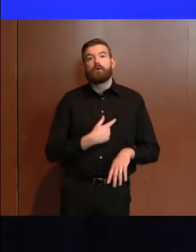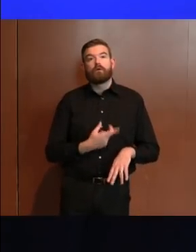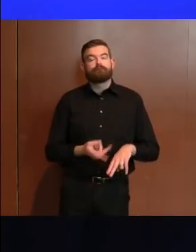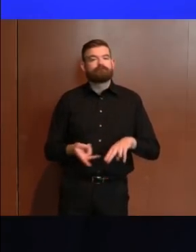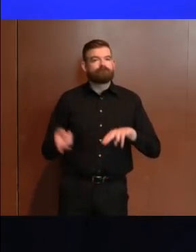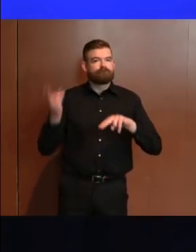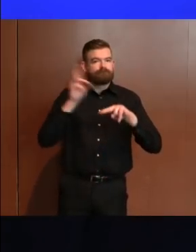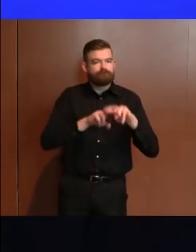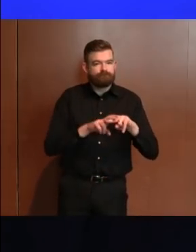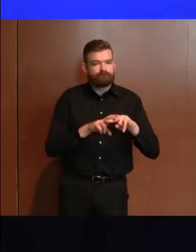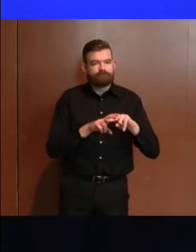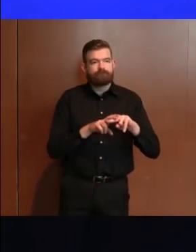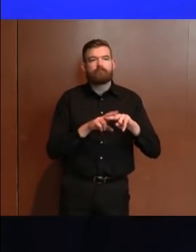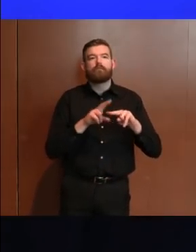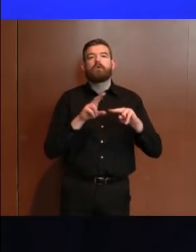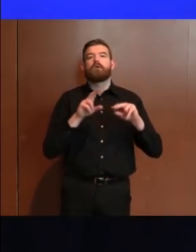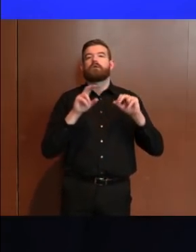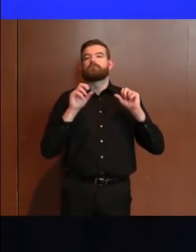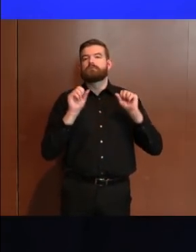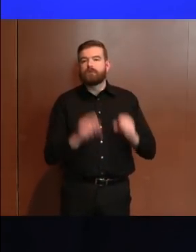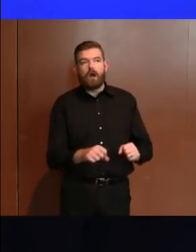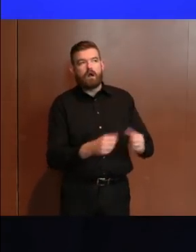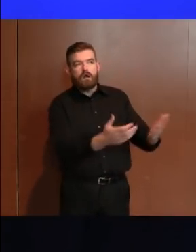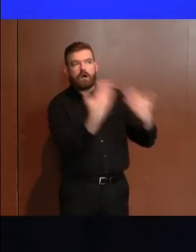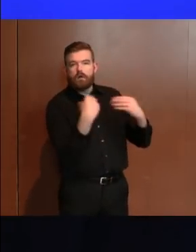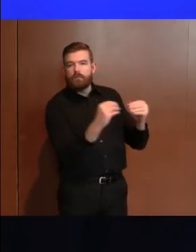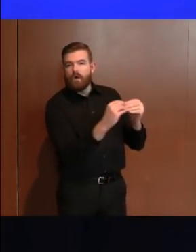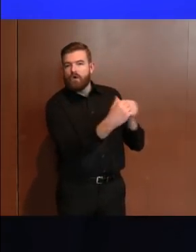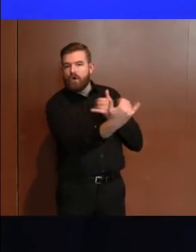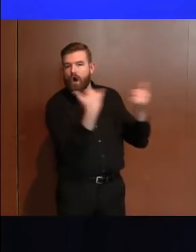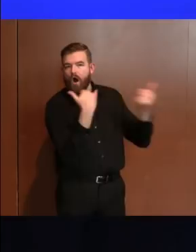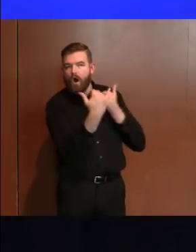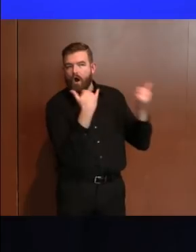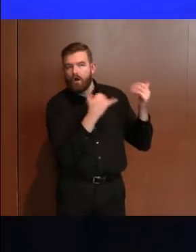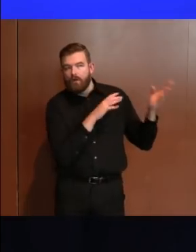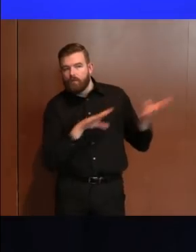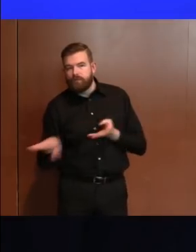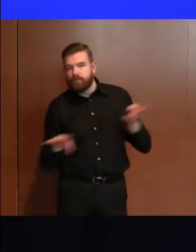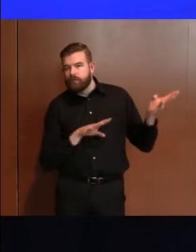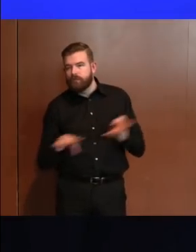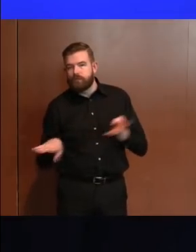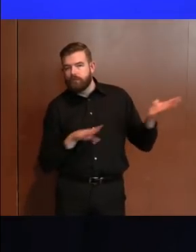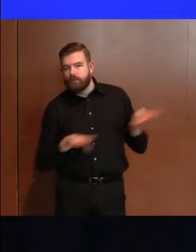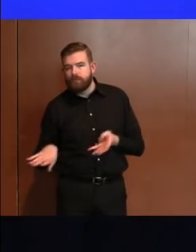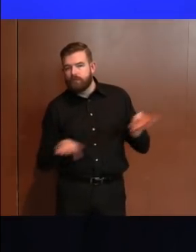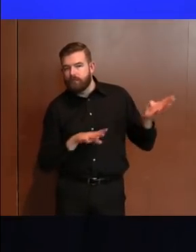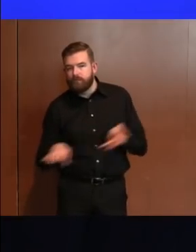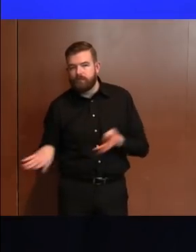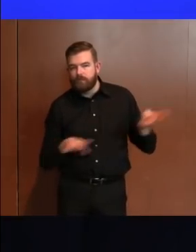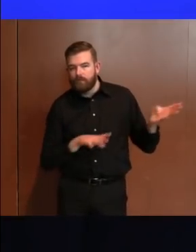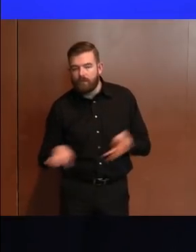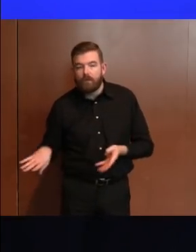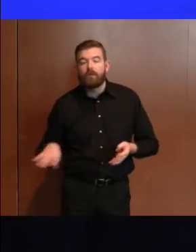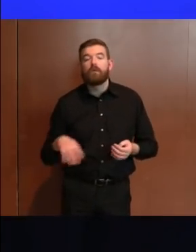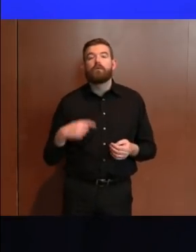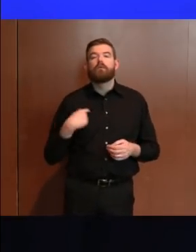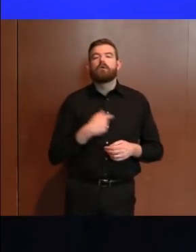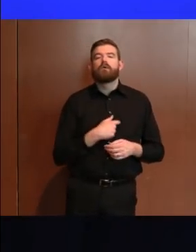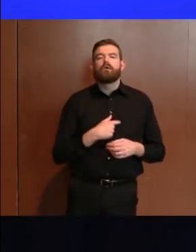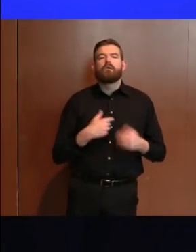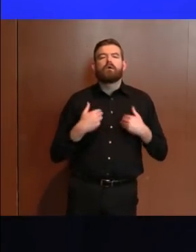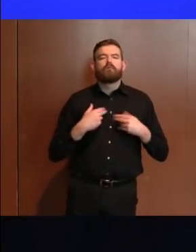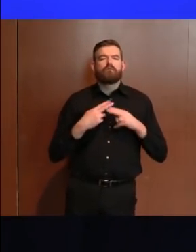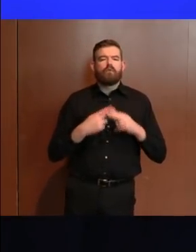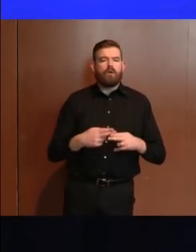calls and more applications get through at one time. In recent years, we've incorporated pocket solutions and changes to our unemployment